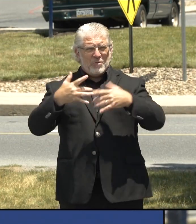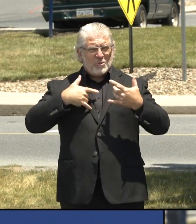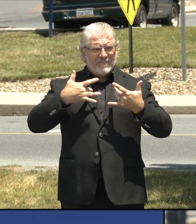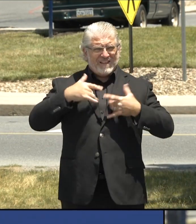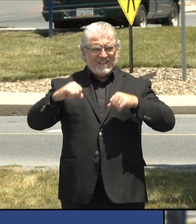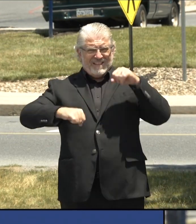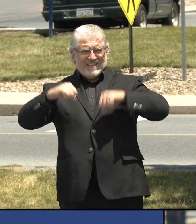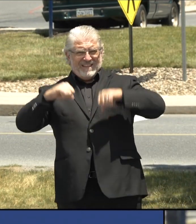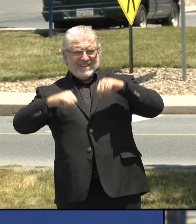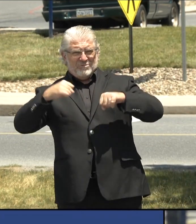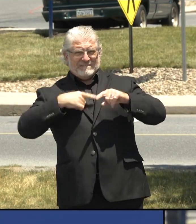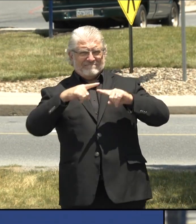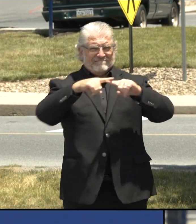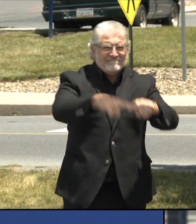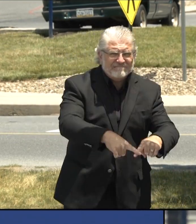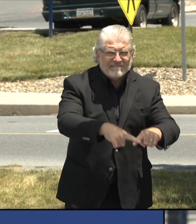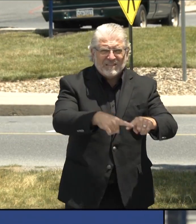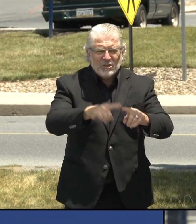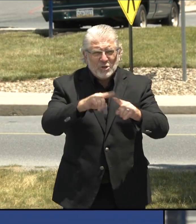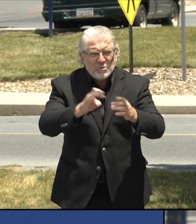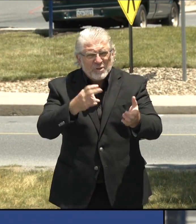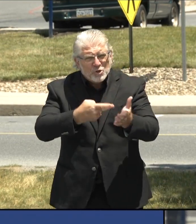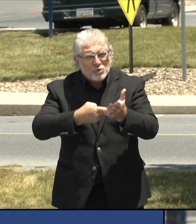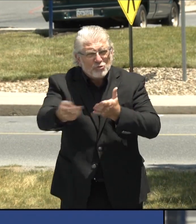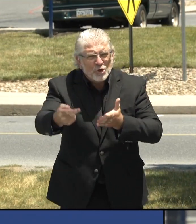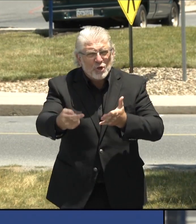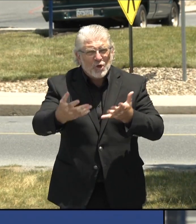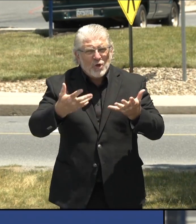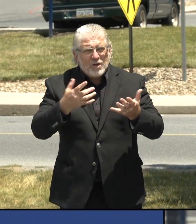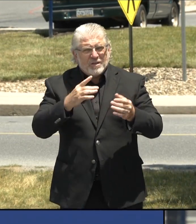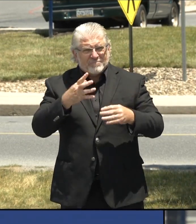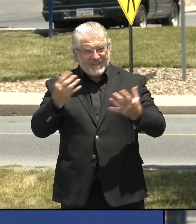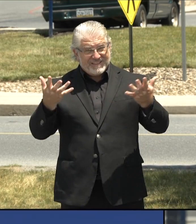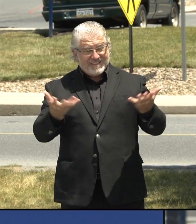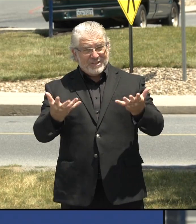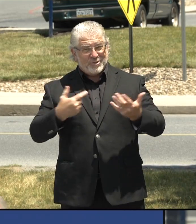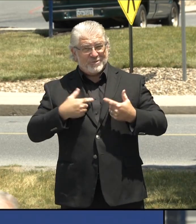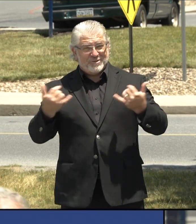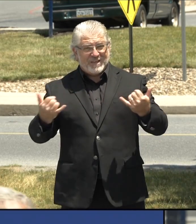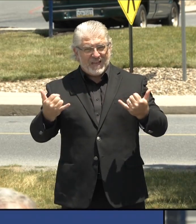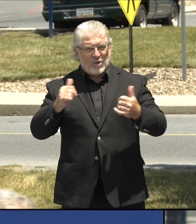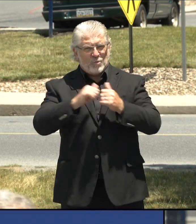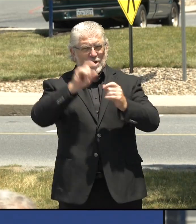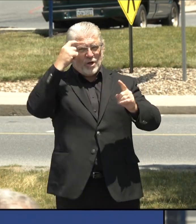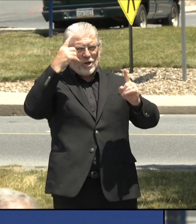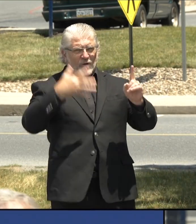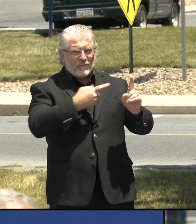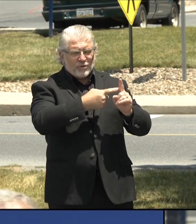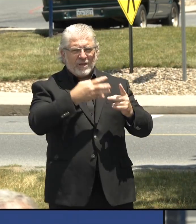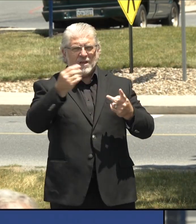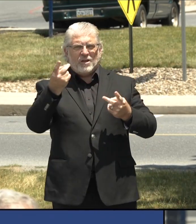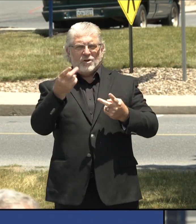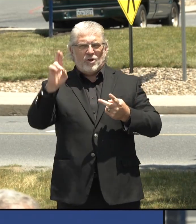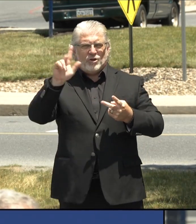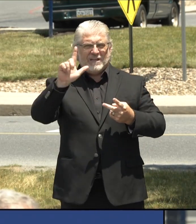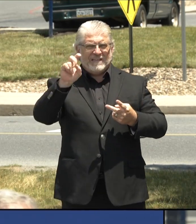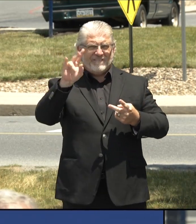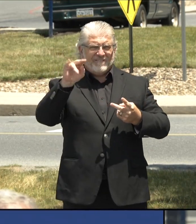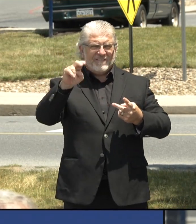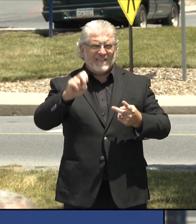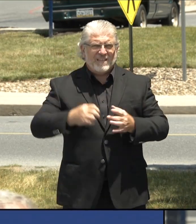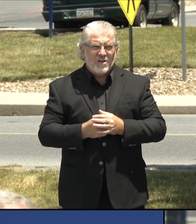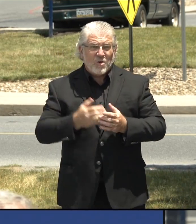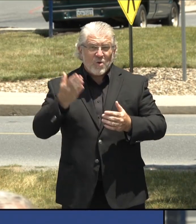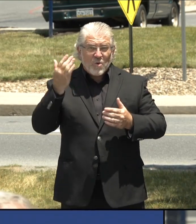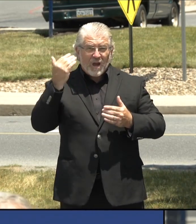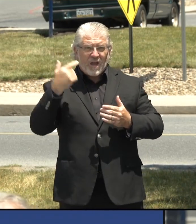and we're here today, and the governor and Dr. Levine are here today to help us celebrate the certainty of the health